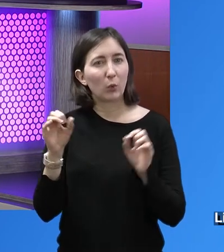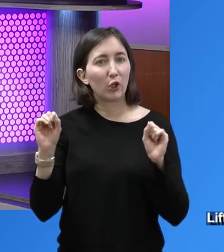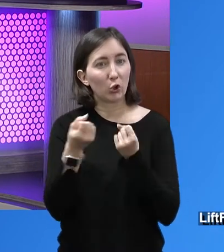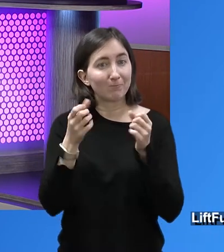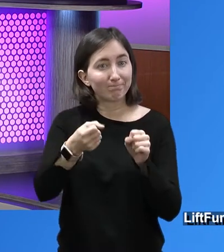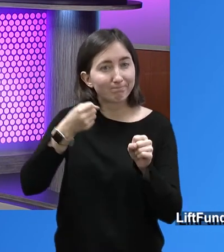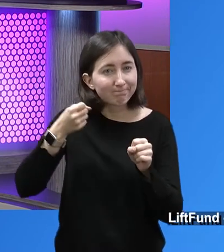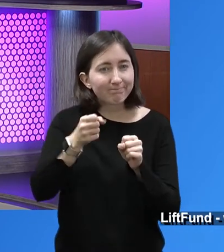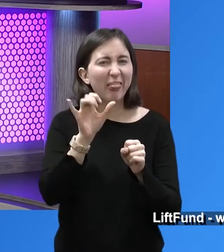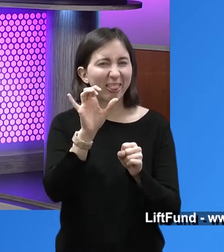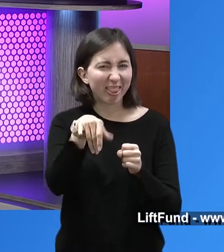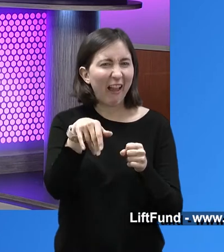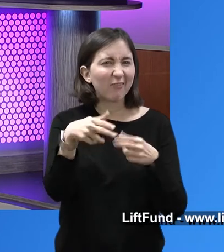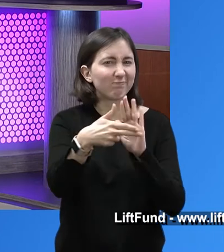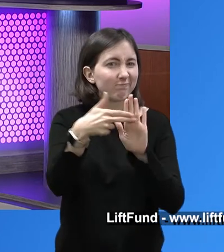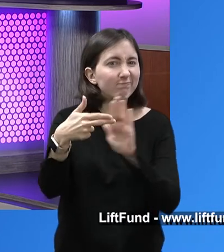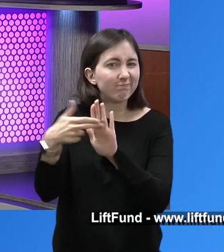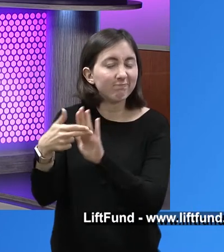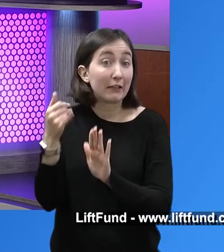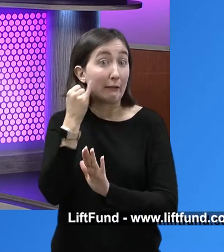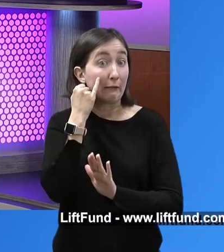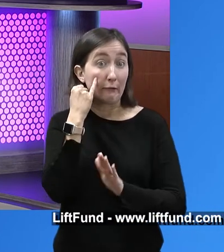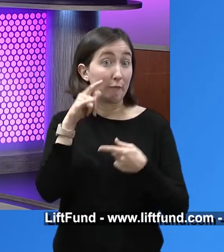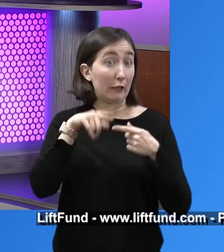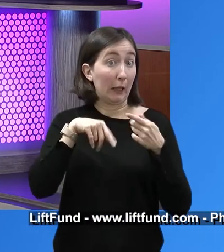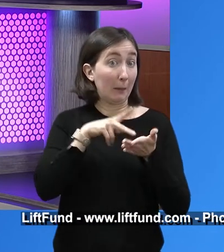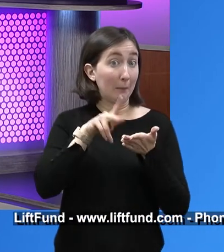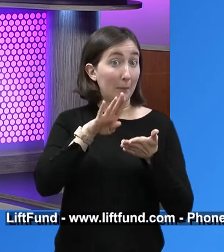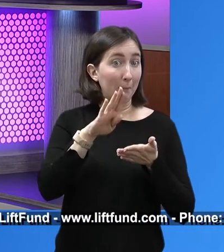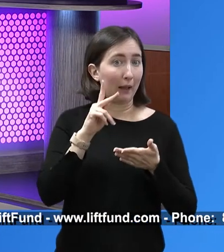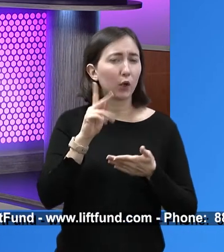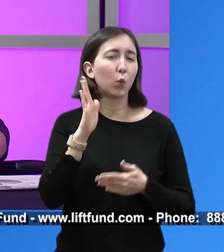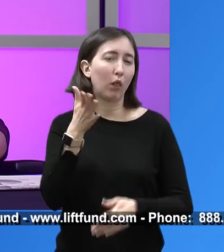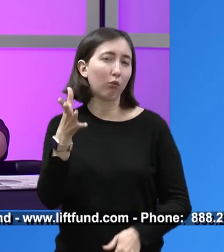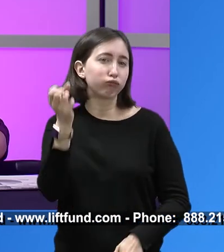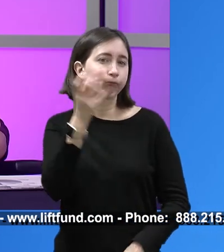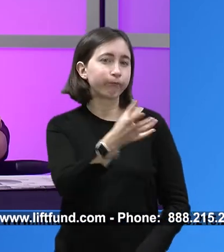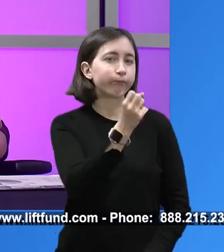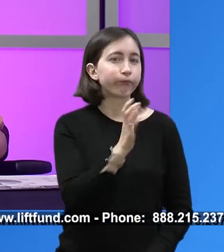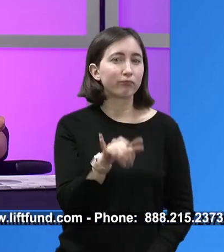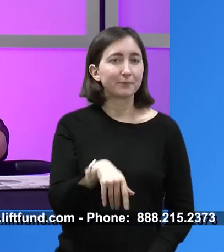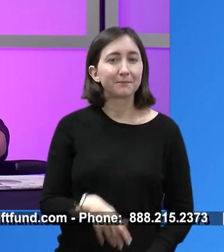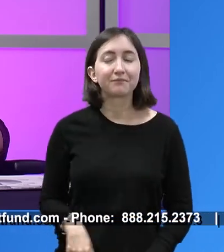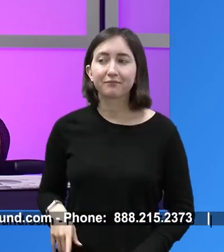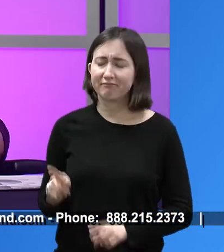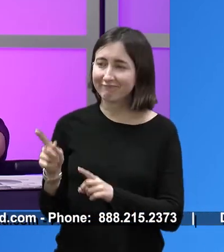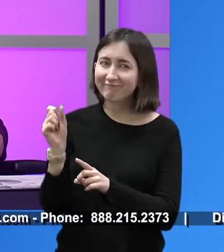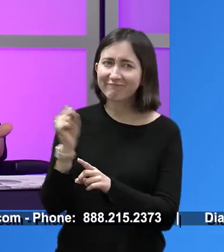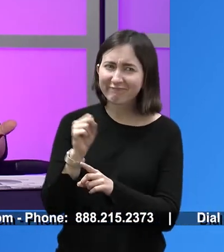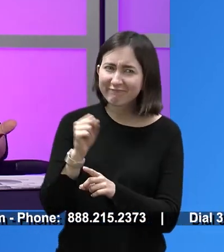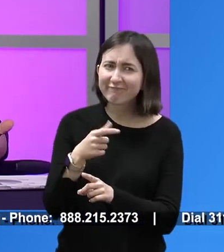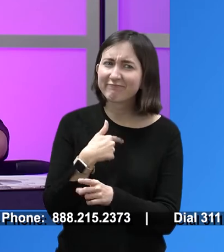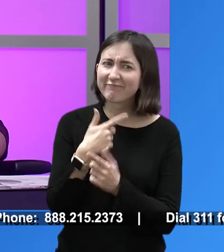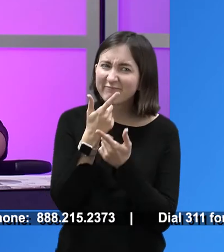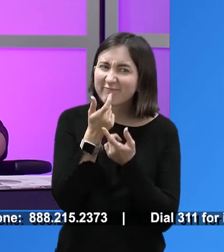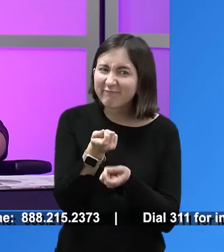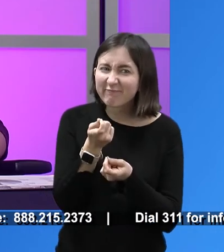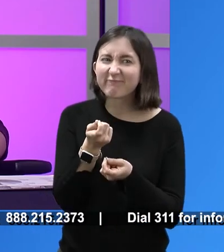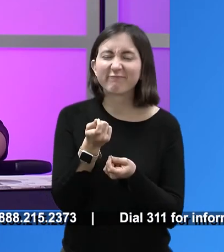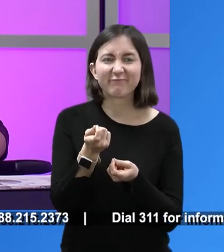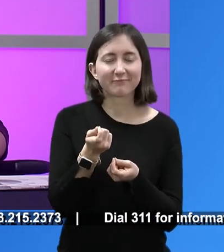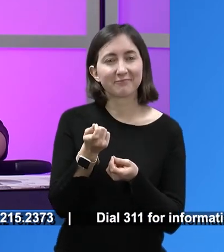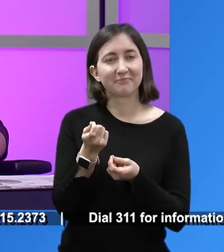kitchen for collateral. We used all that for collateral. So, you know, these, it's all, I'm always uplifted